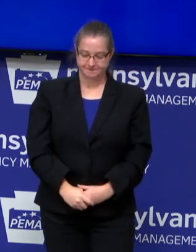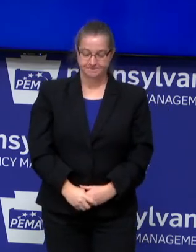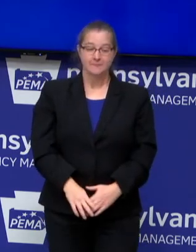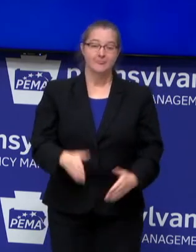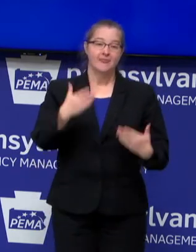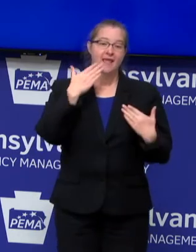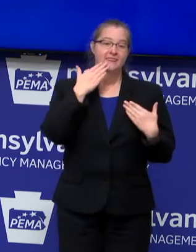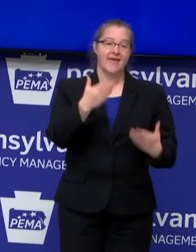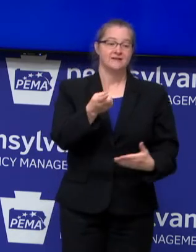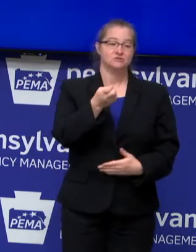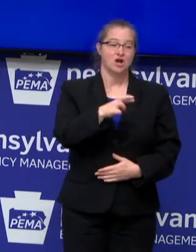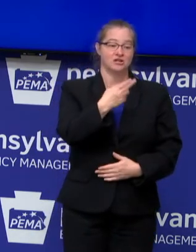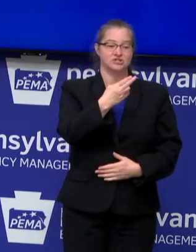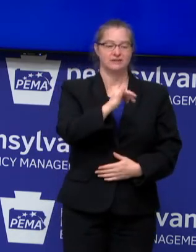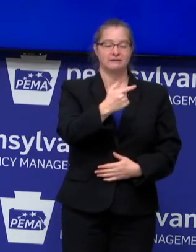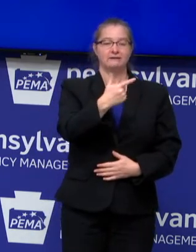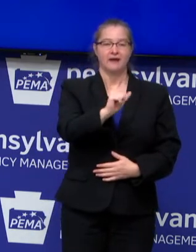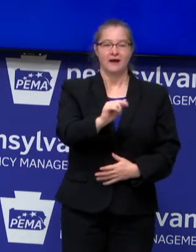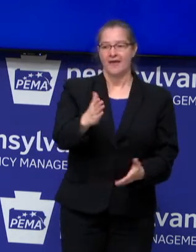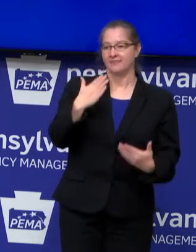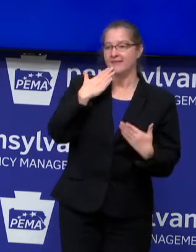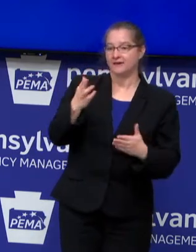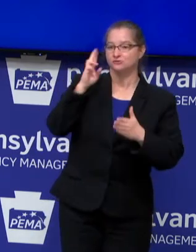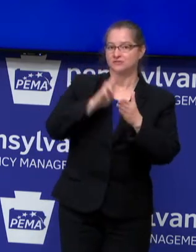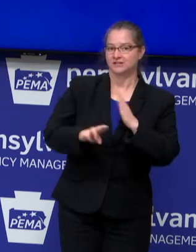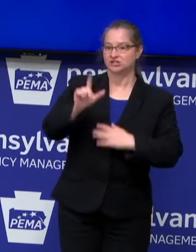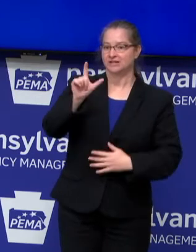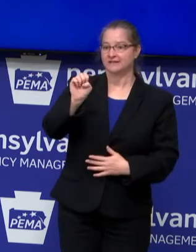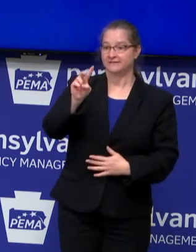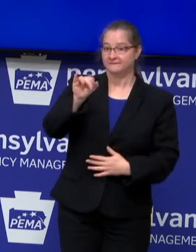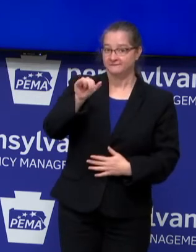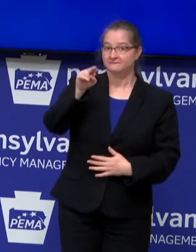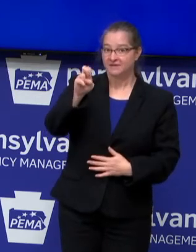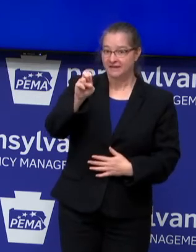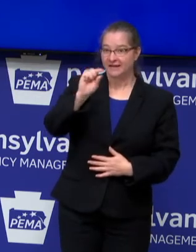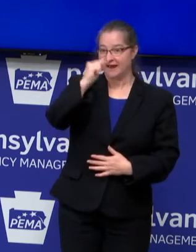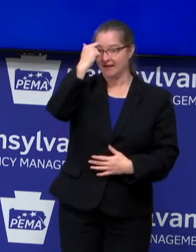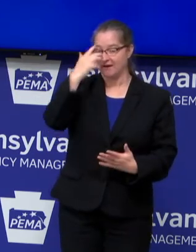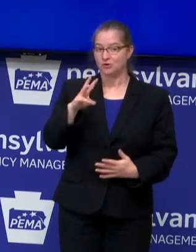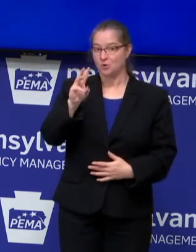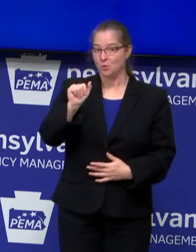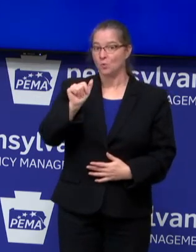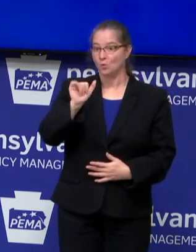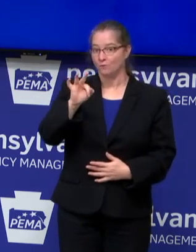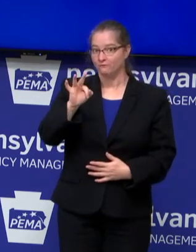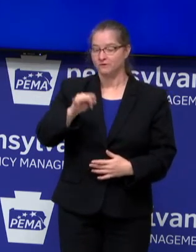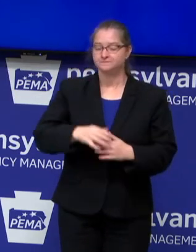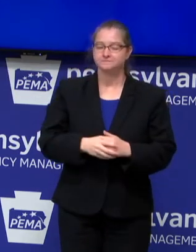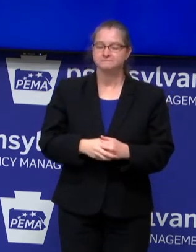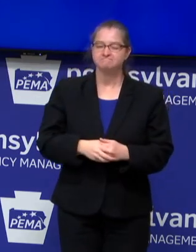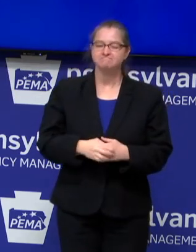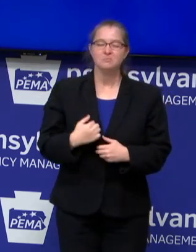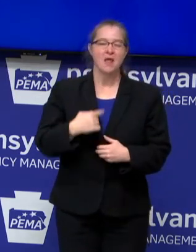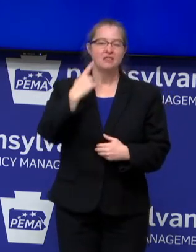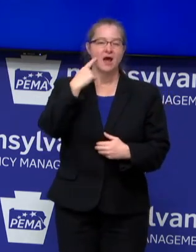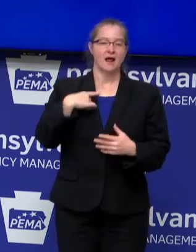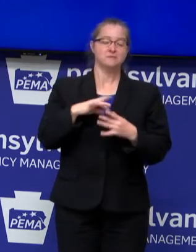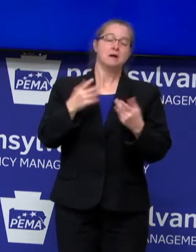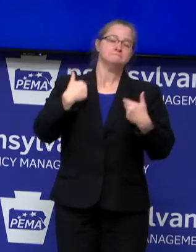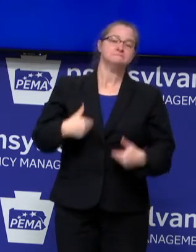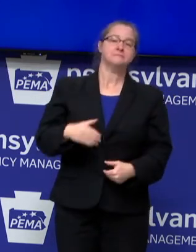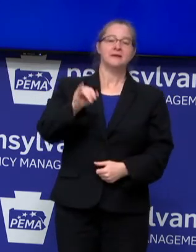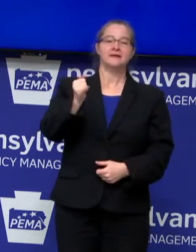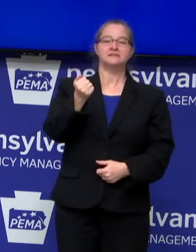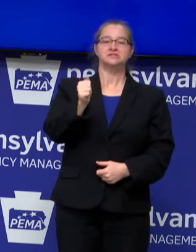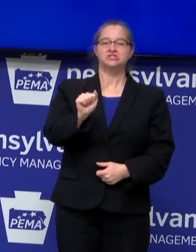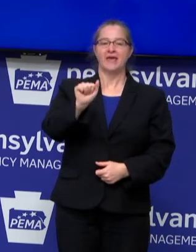Thank you, Dr. Higa. And thank you to Secretary Levine and Governor Wolf. I thought I'd share... My name is Jaewon